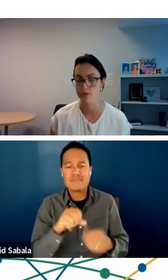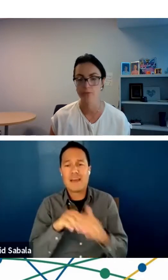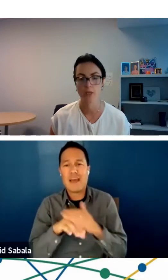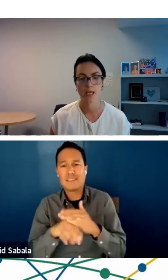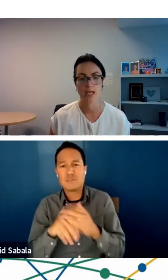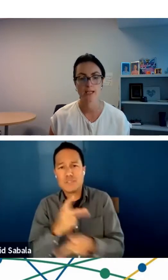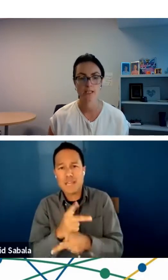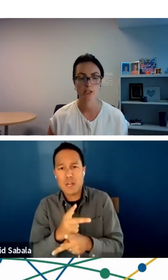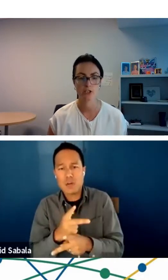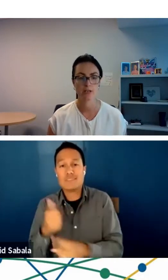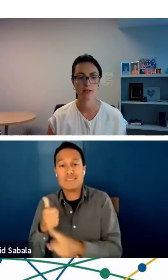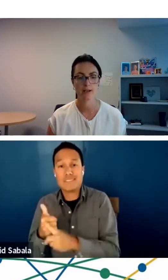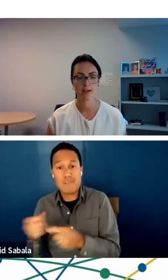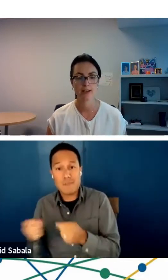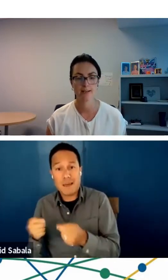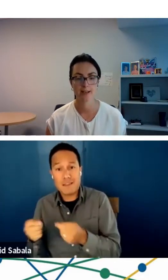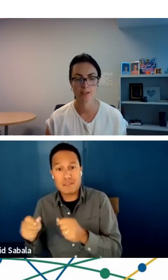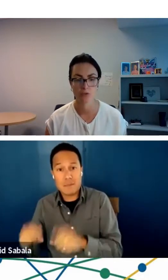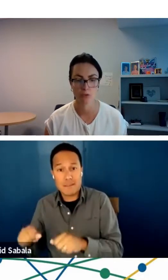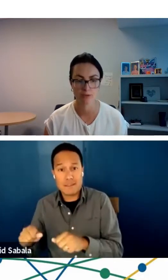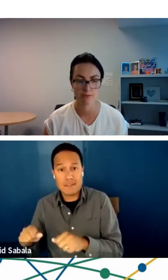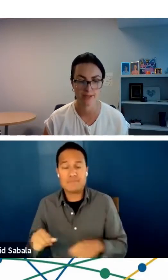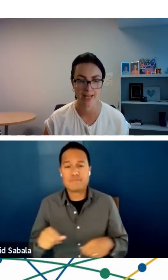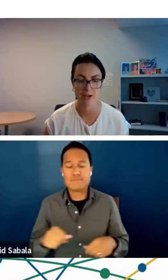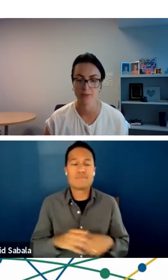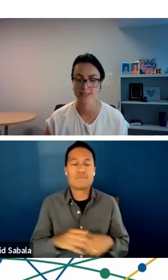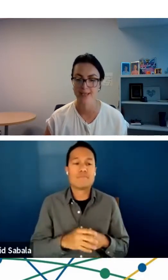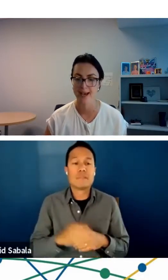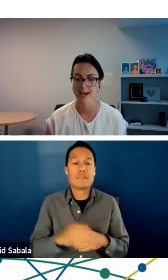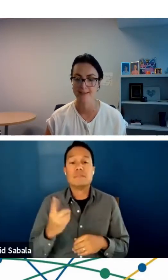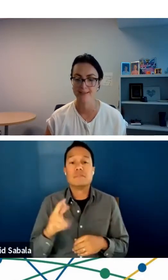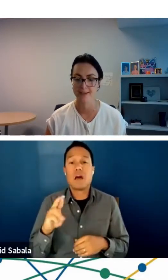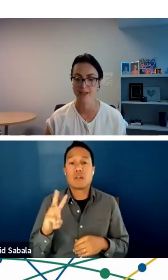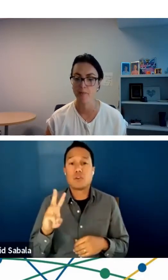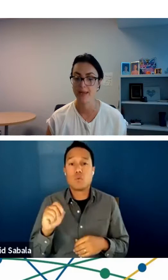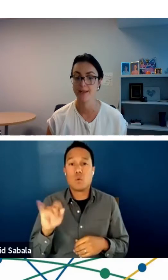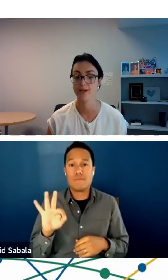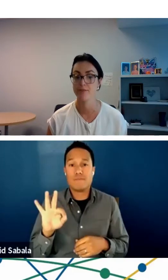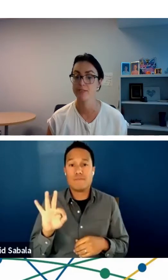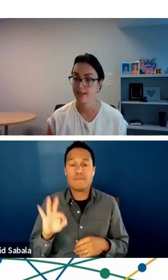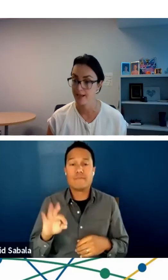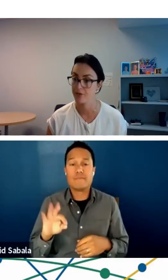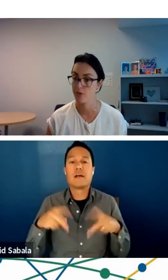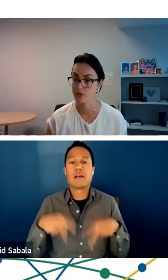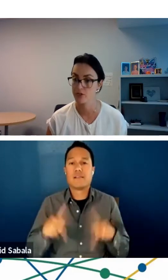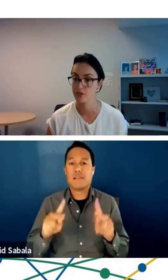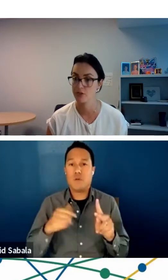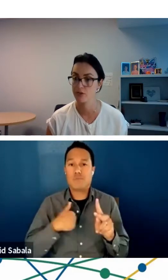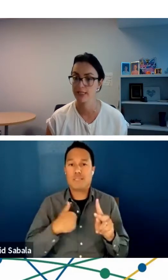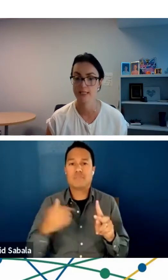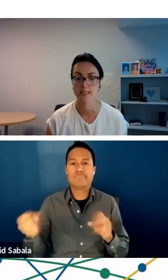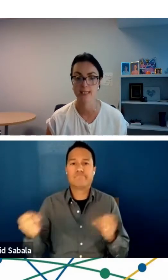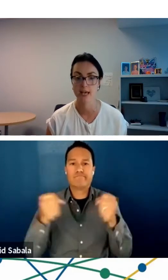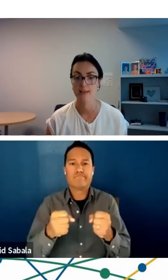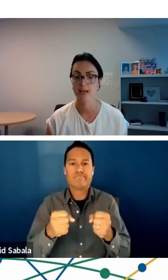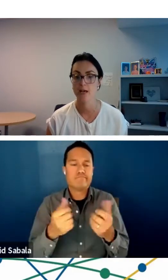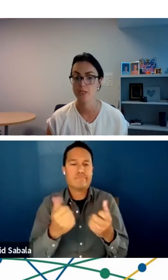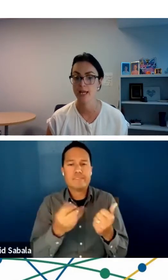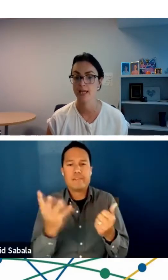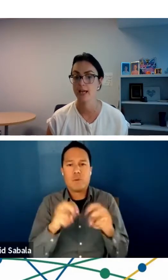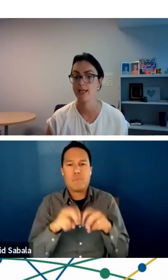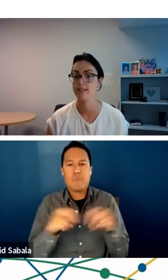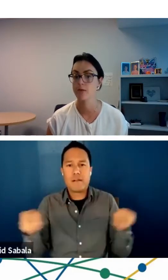conditions? In addition, Dr. Wolf allowed me to add a panel of telehealth questions to really assess